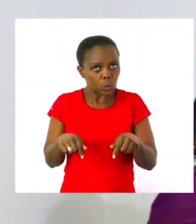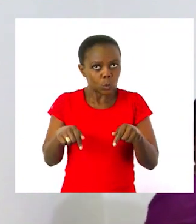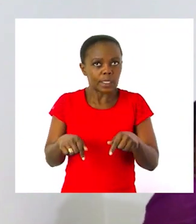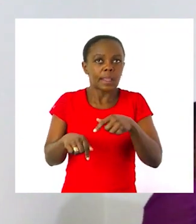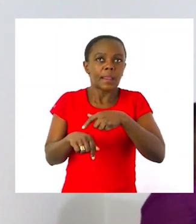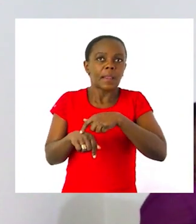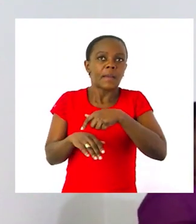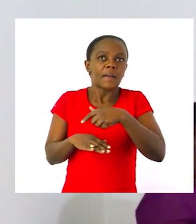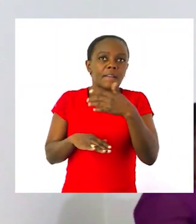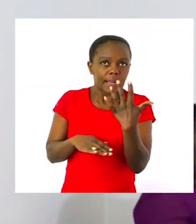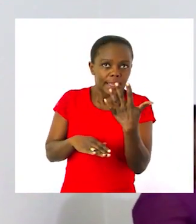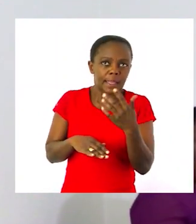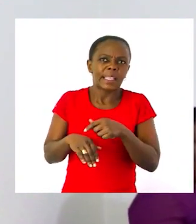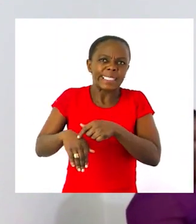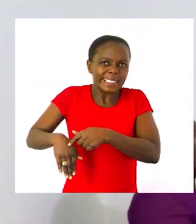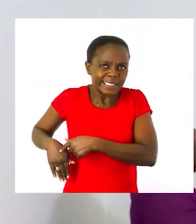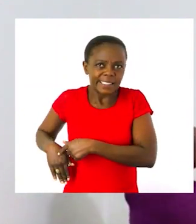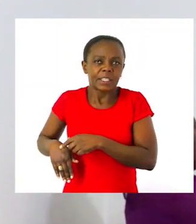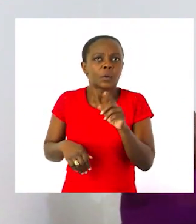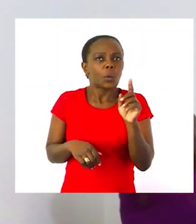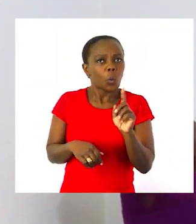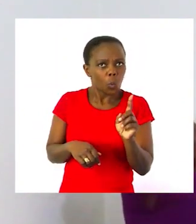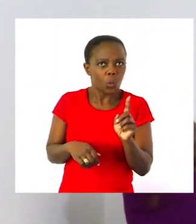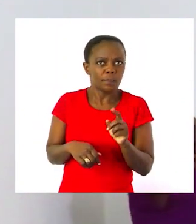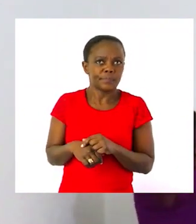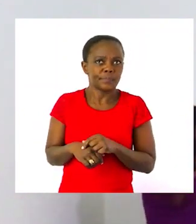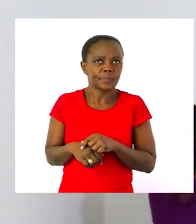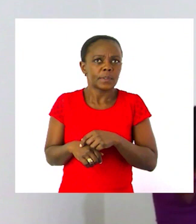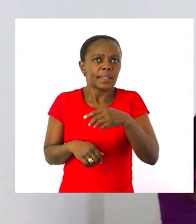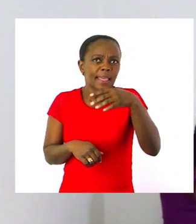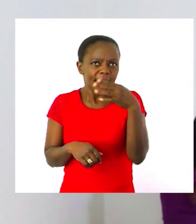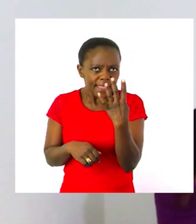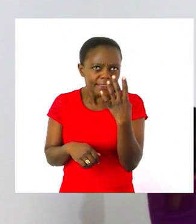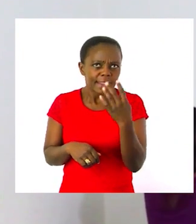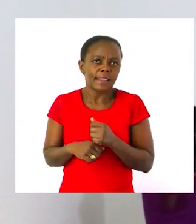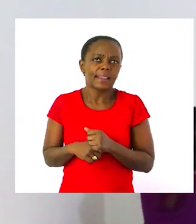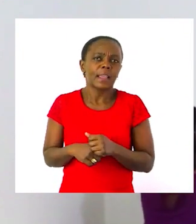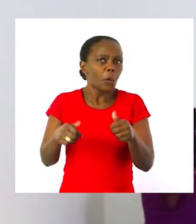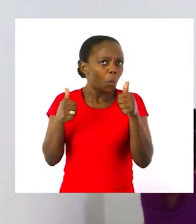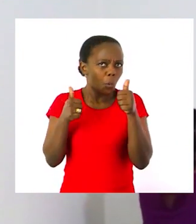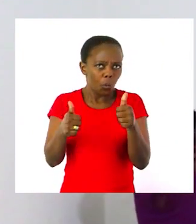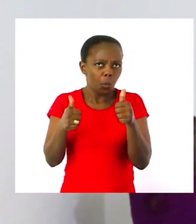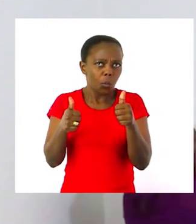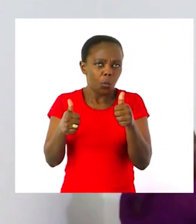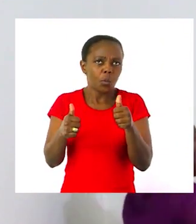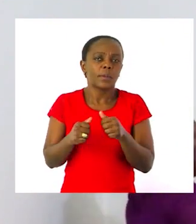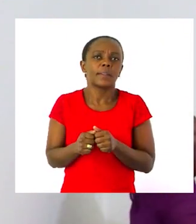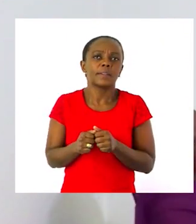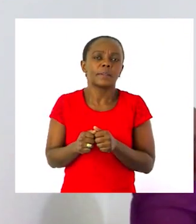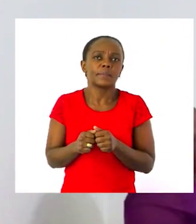yesterday? Thursday. Very good. It will be a